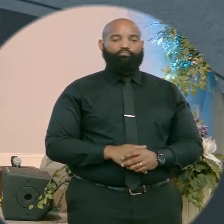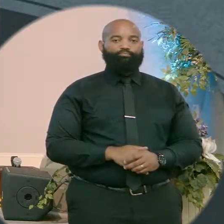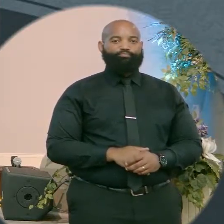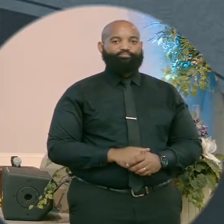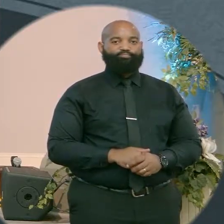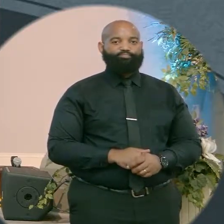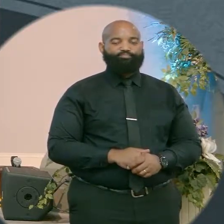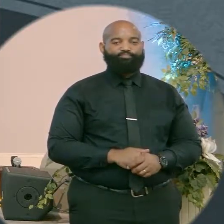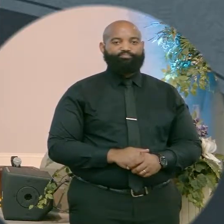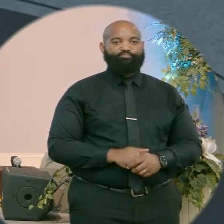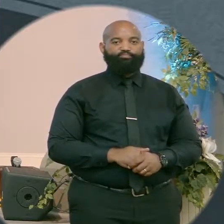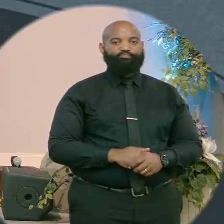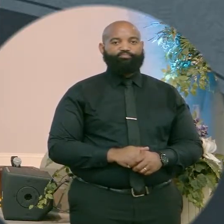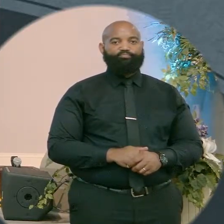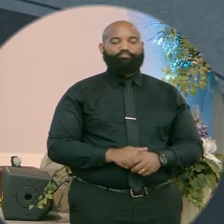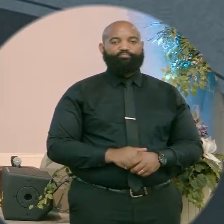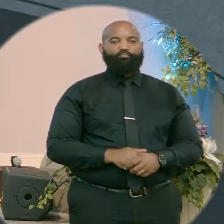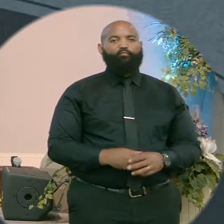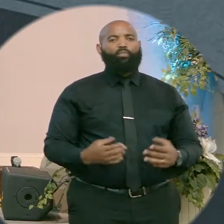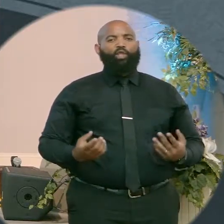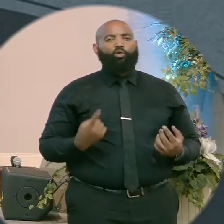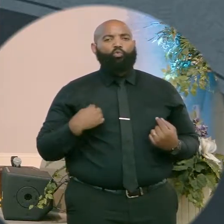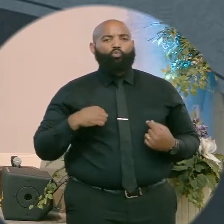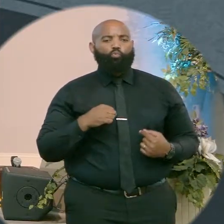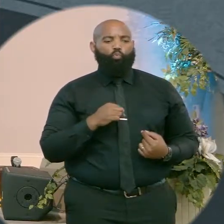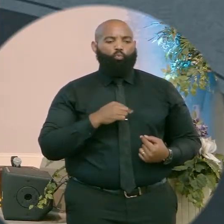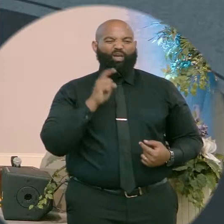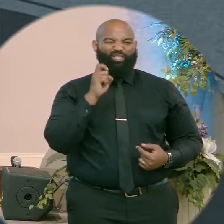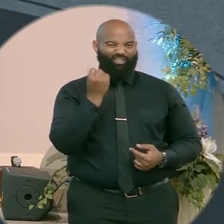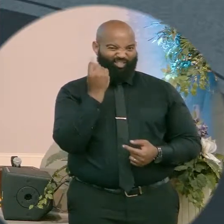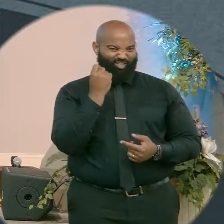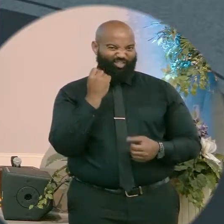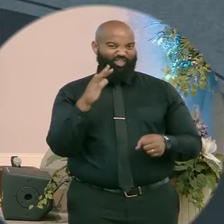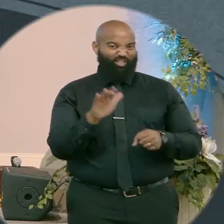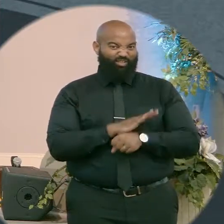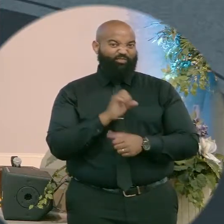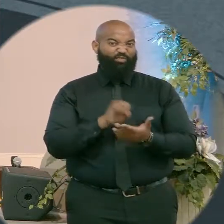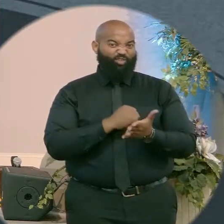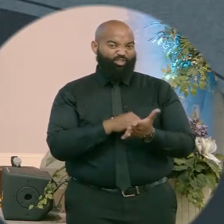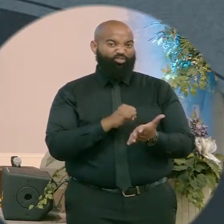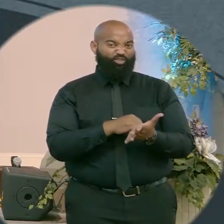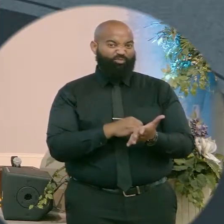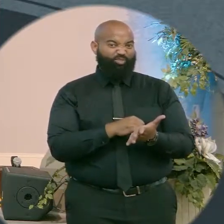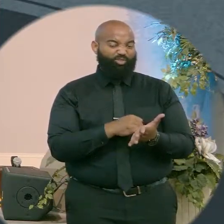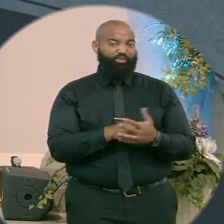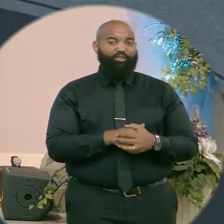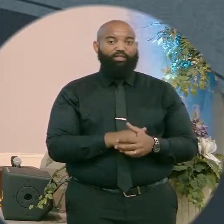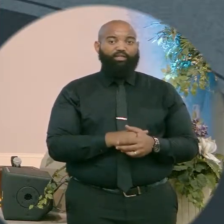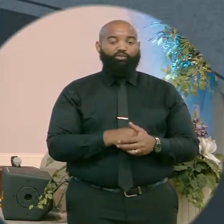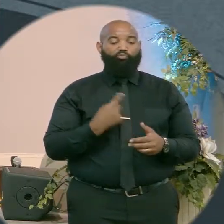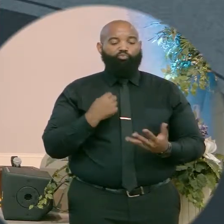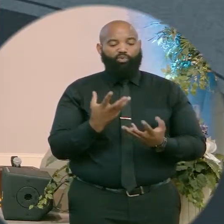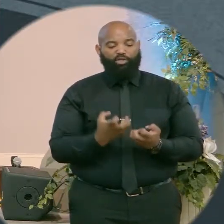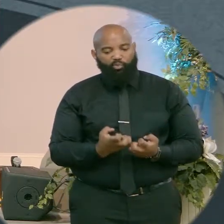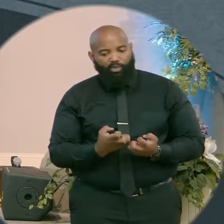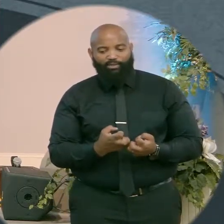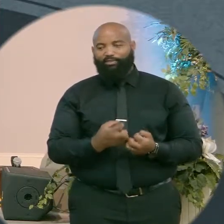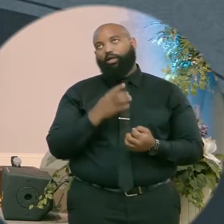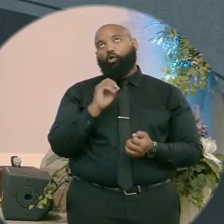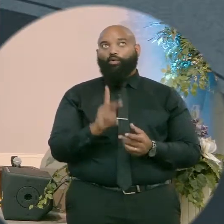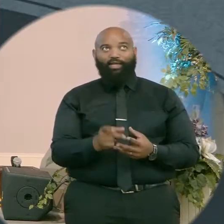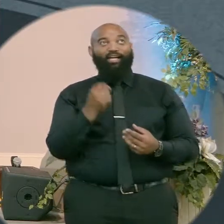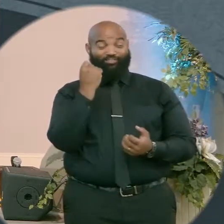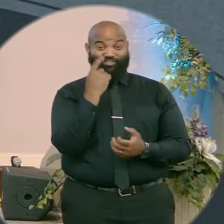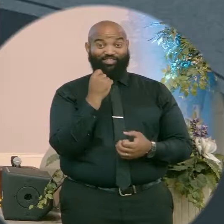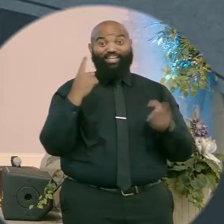to give you this background because so often we want to get happy and get to shout and then get to the cross, but Jesus had to walk through the way. We want to just think we get